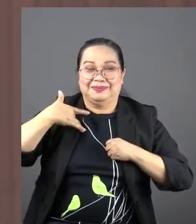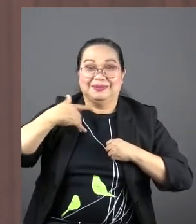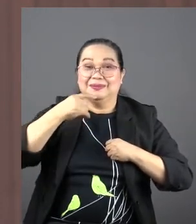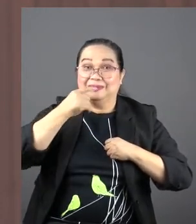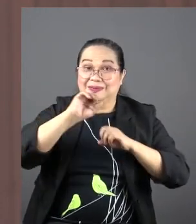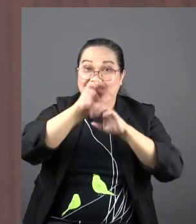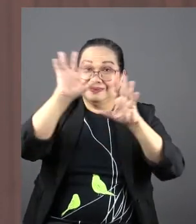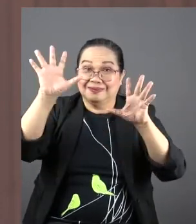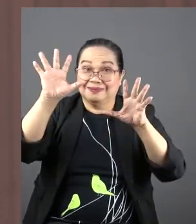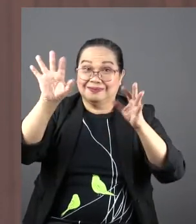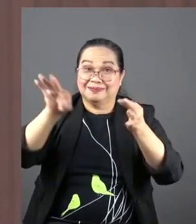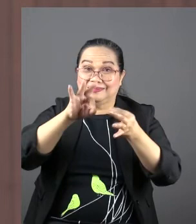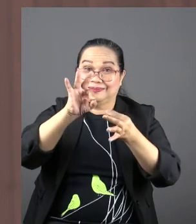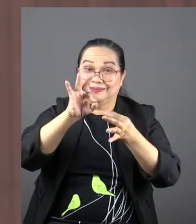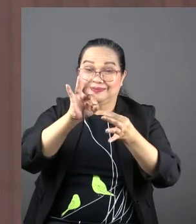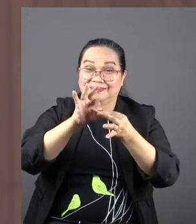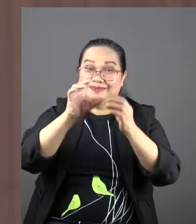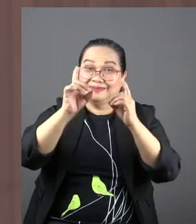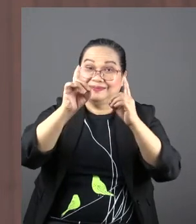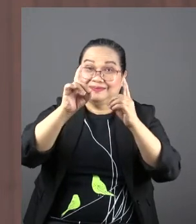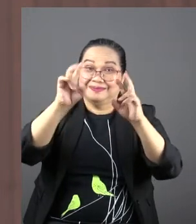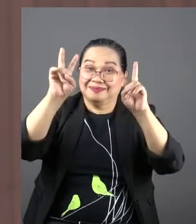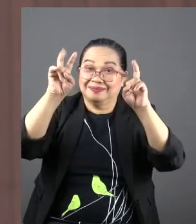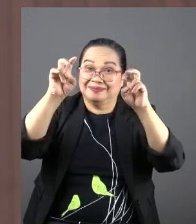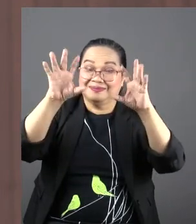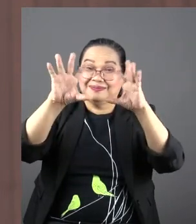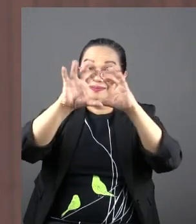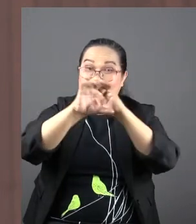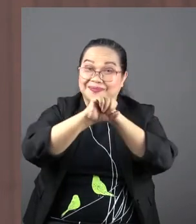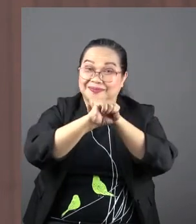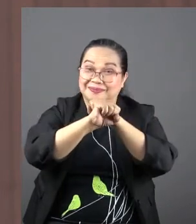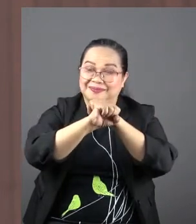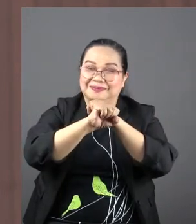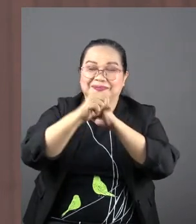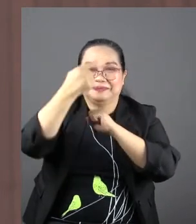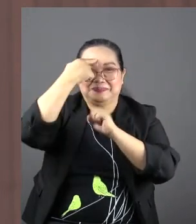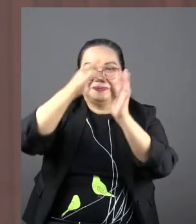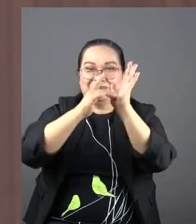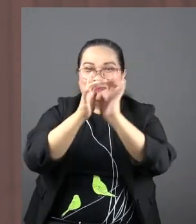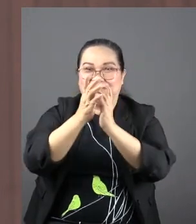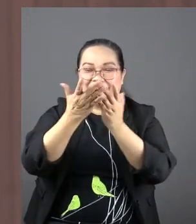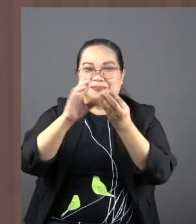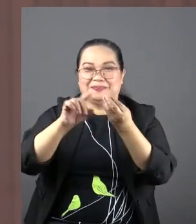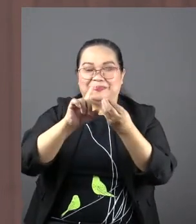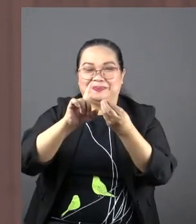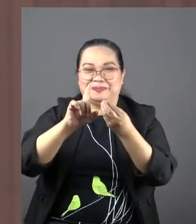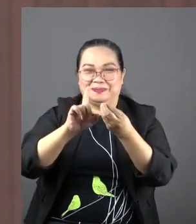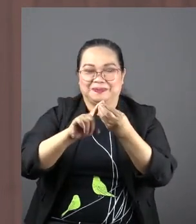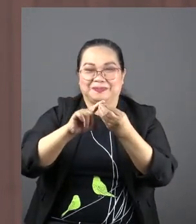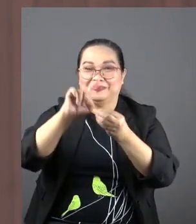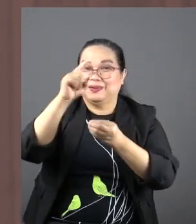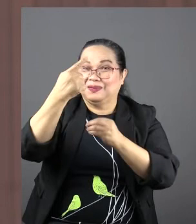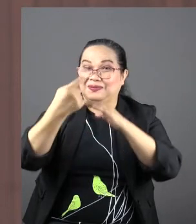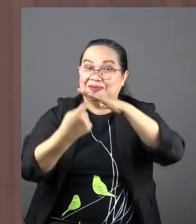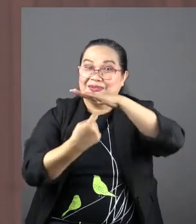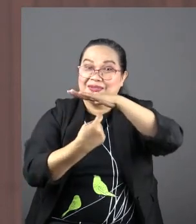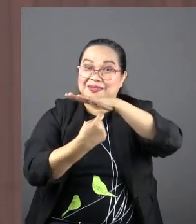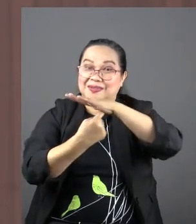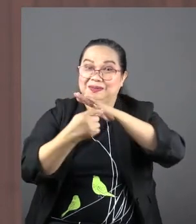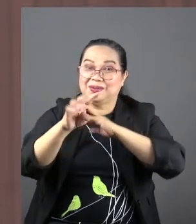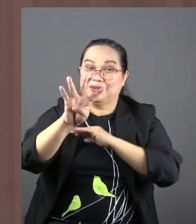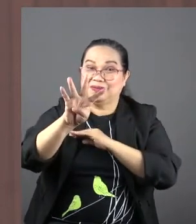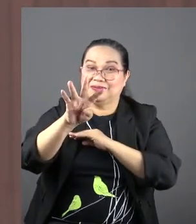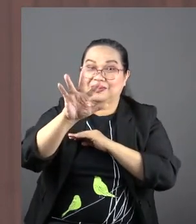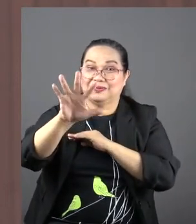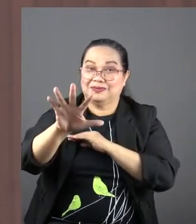very clear about a specific doctrinal issue as we close? Because the Bible speaks so plainly in 1 Timothy 2.5, we believe